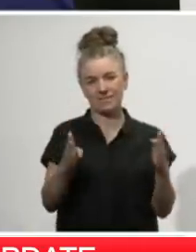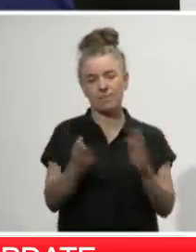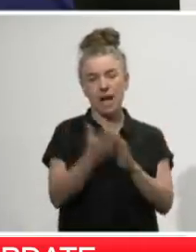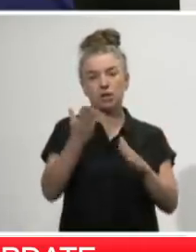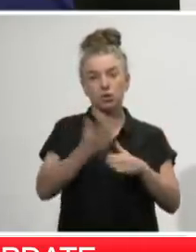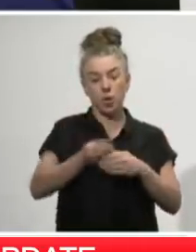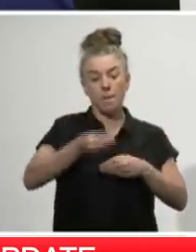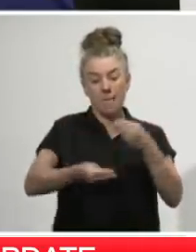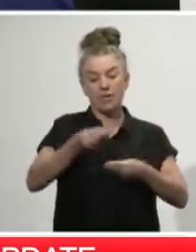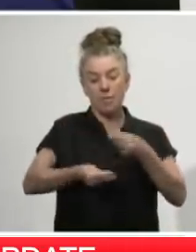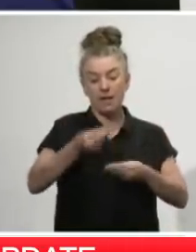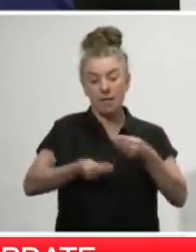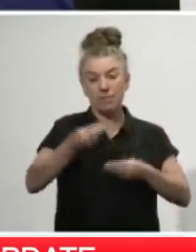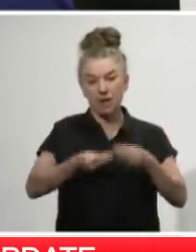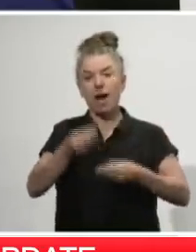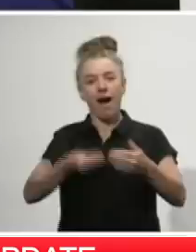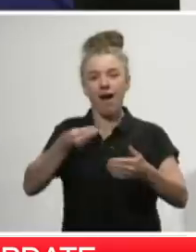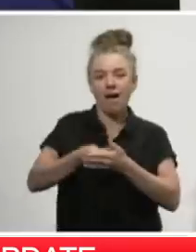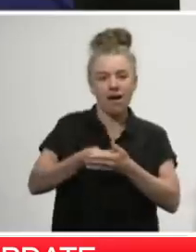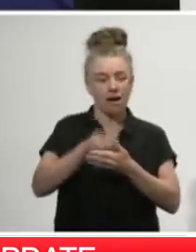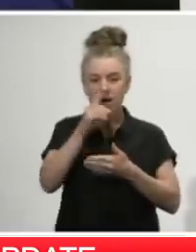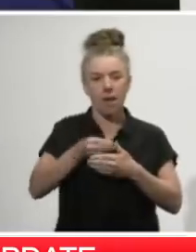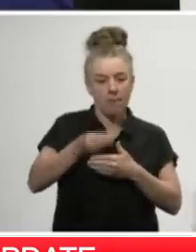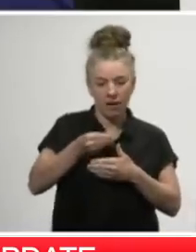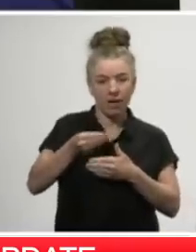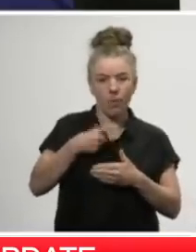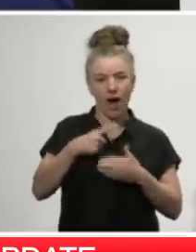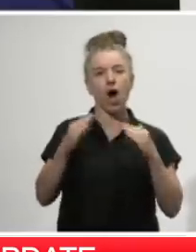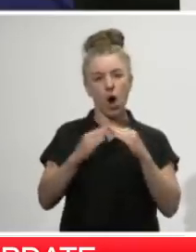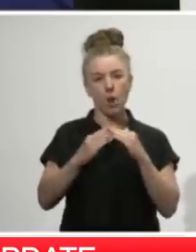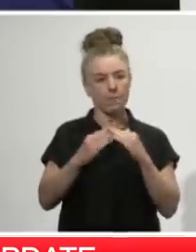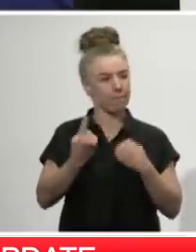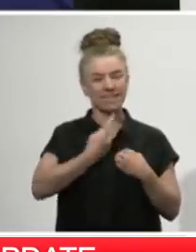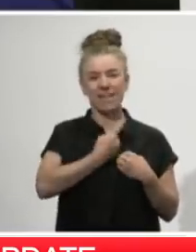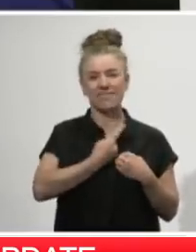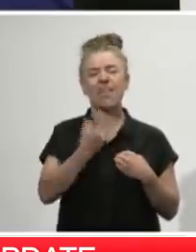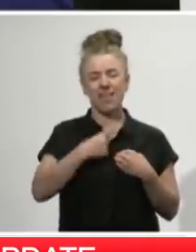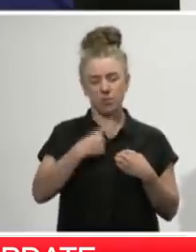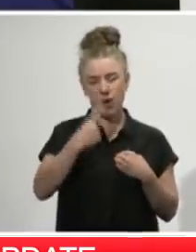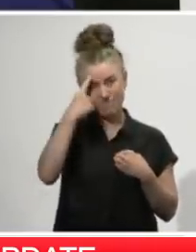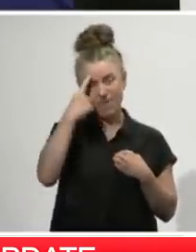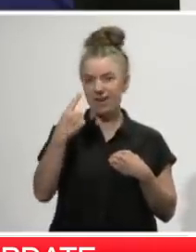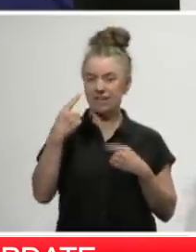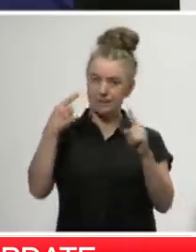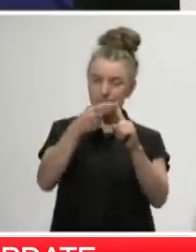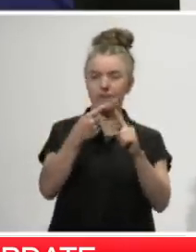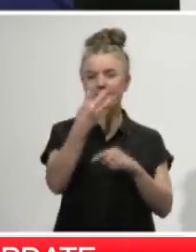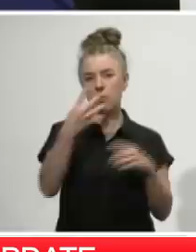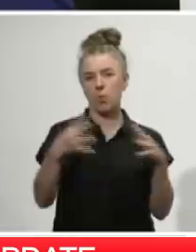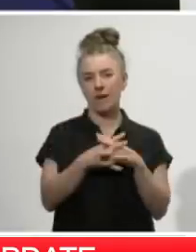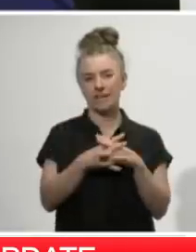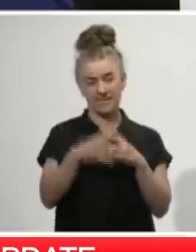to ensure the chain of transmission from these cases is stopped. And it's the reason we were very deliberate and really clear with New